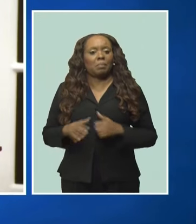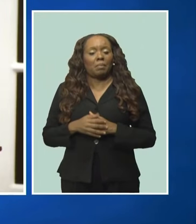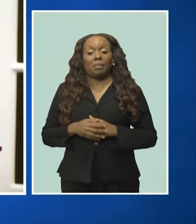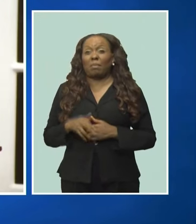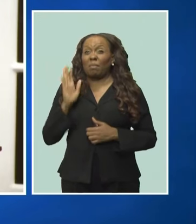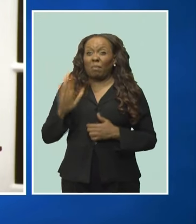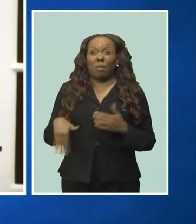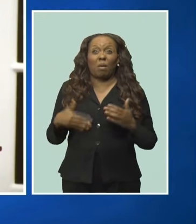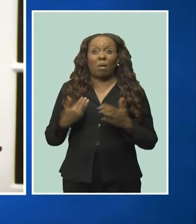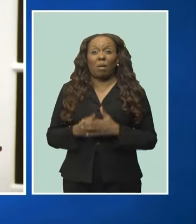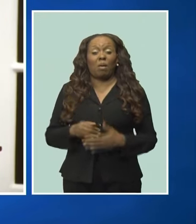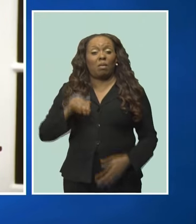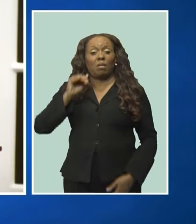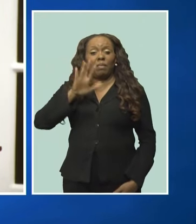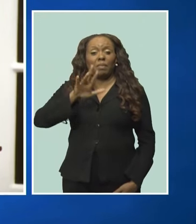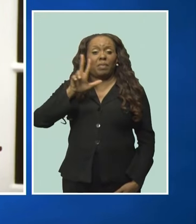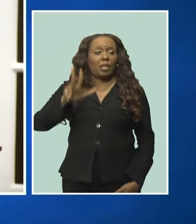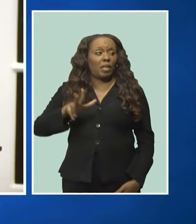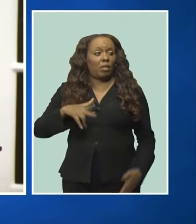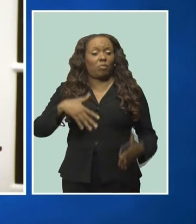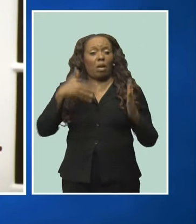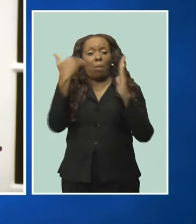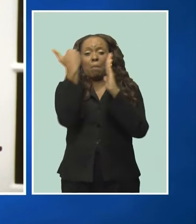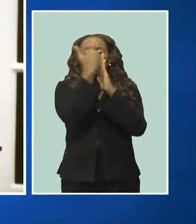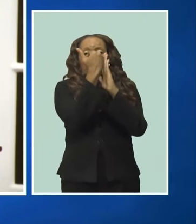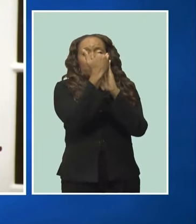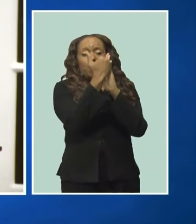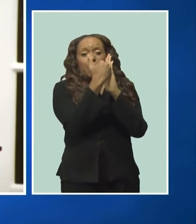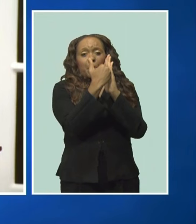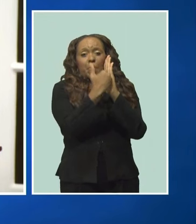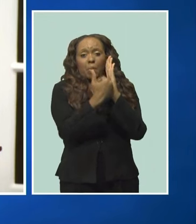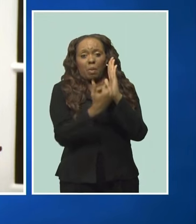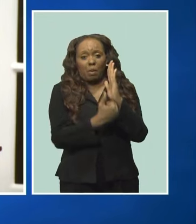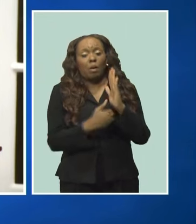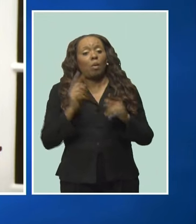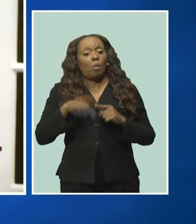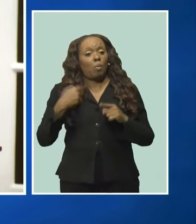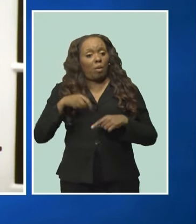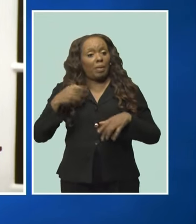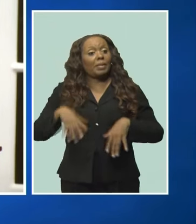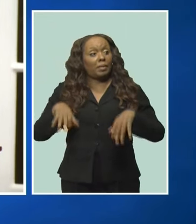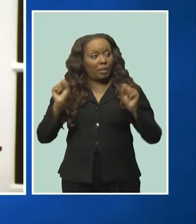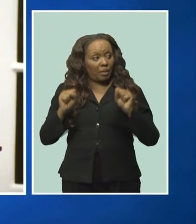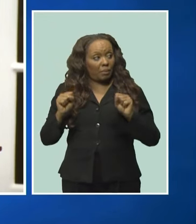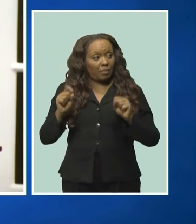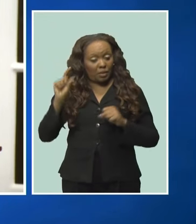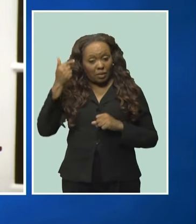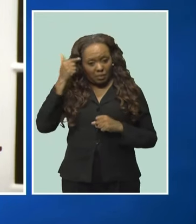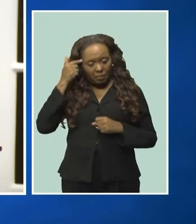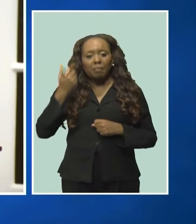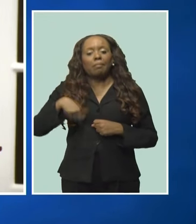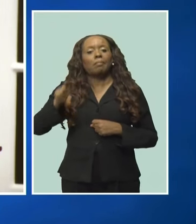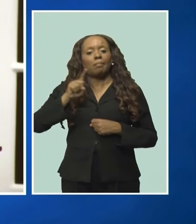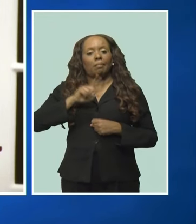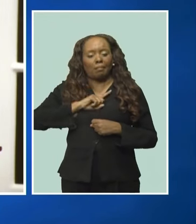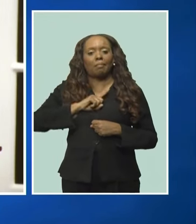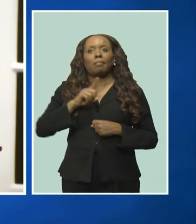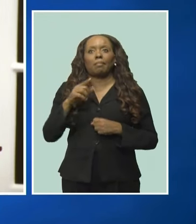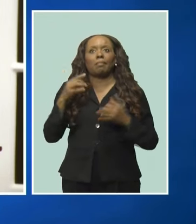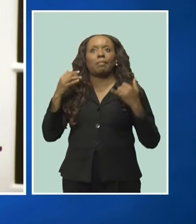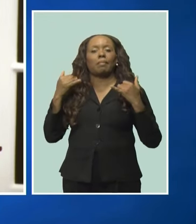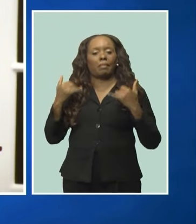all 53 matters that we found languishing on assuming office that Barbados had been put on a